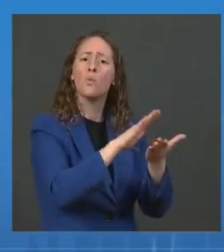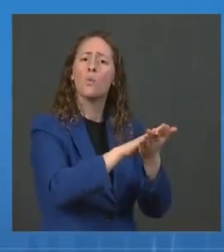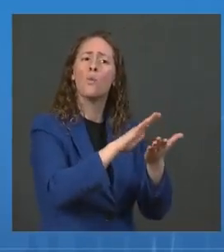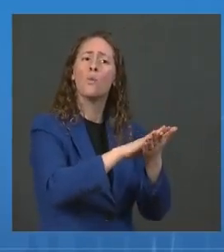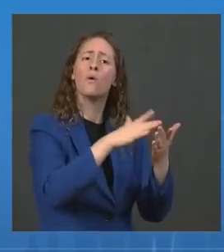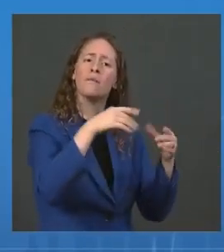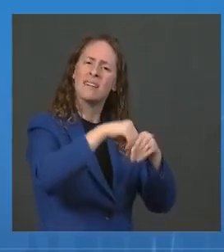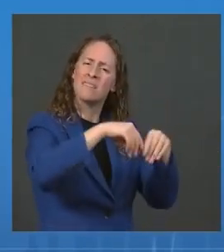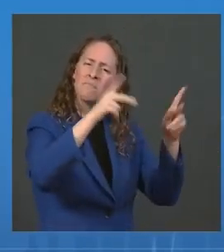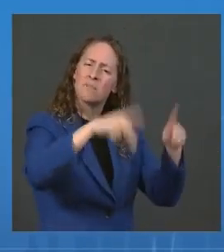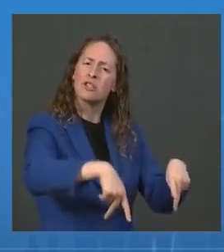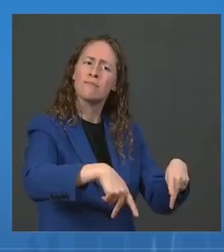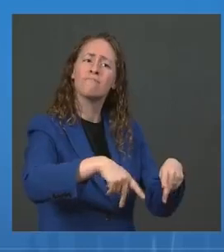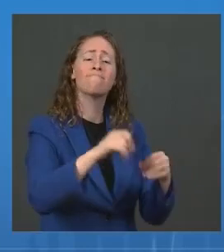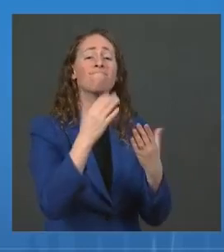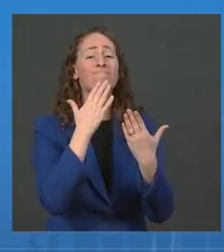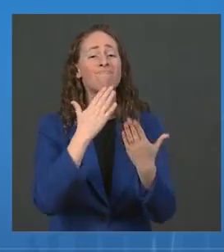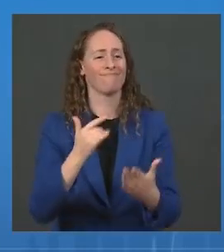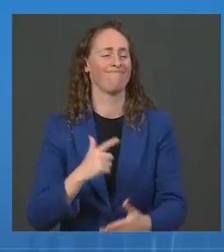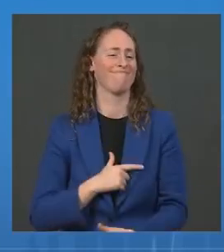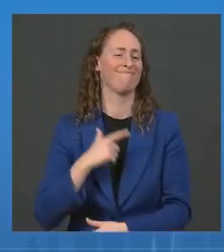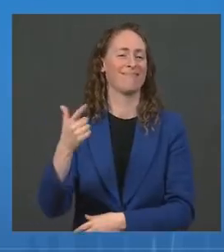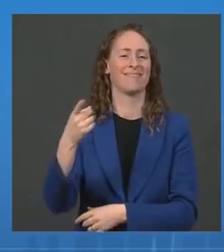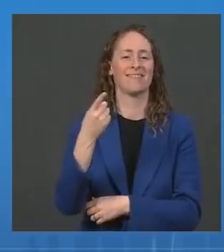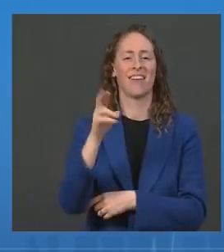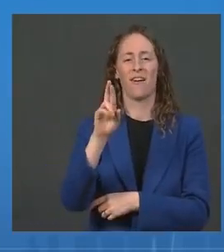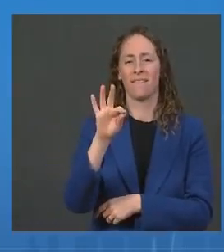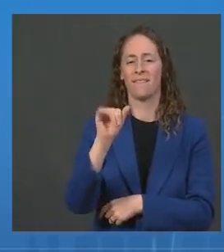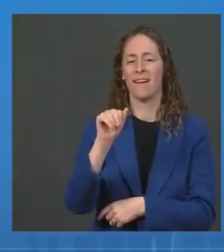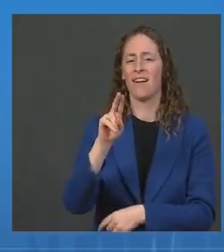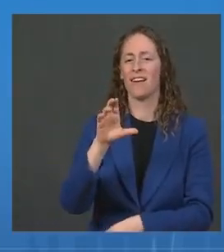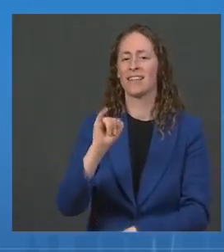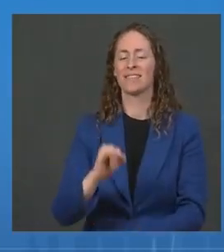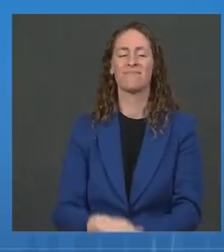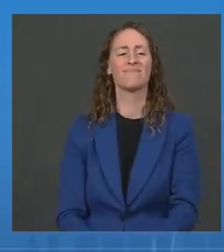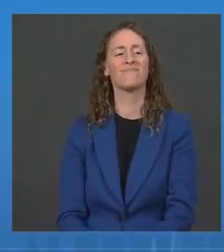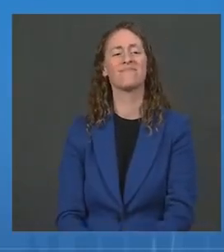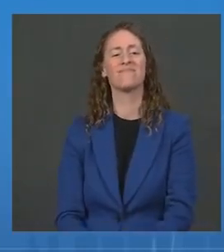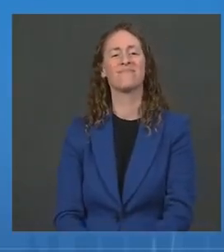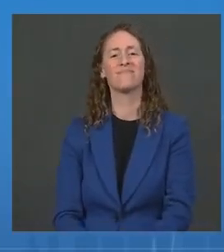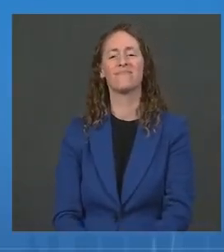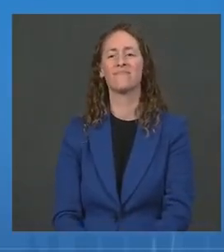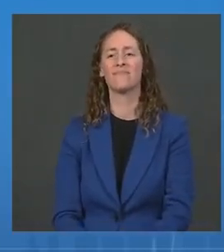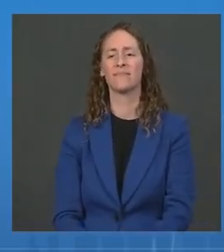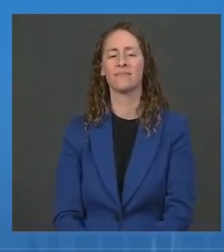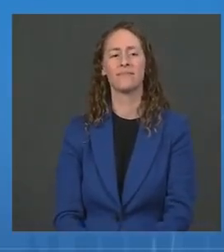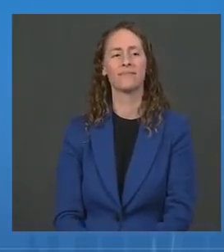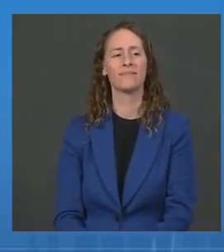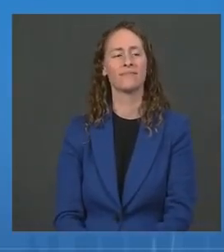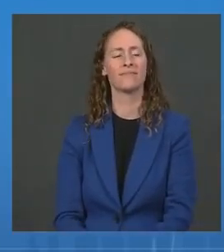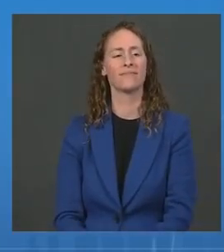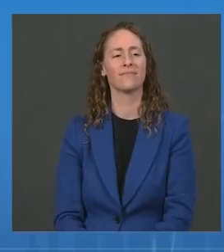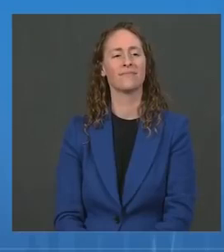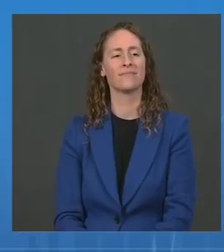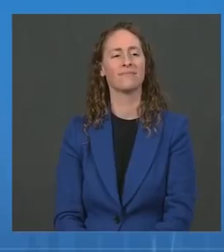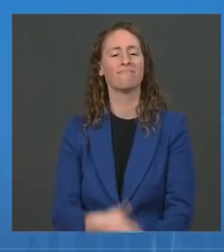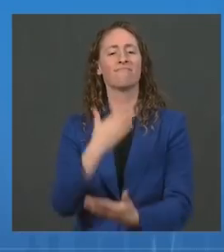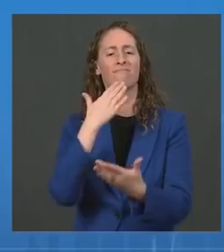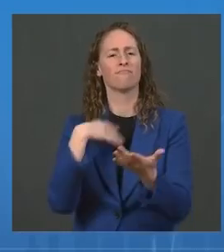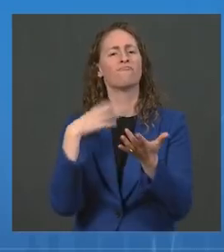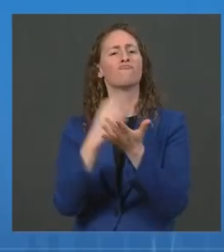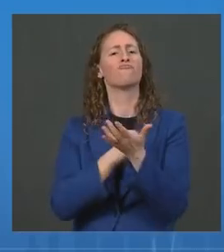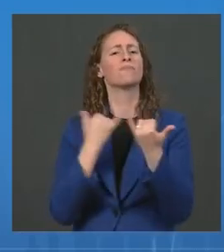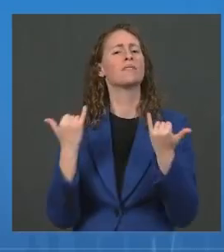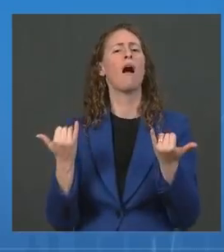Thank you. I'll now turn things over to Dr. Fauci. Dr. Thank you very much, Dr. Walensky. I'd like to spend a couple of minutes talking